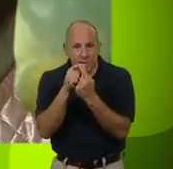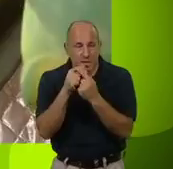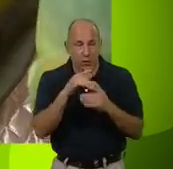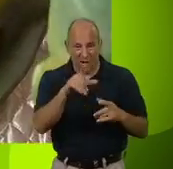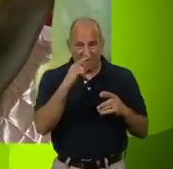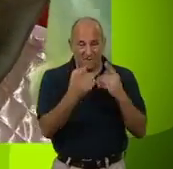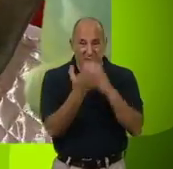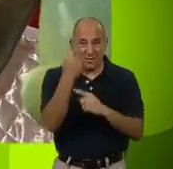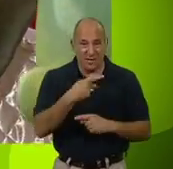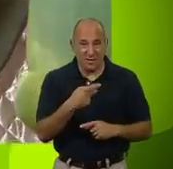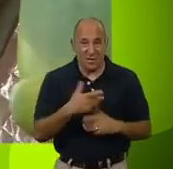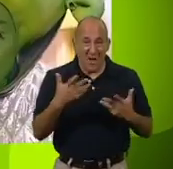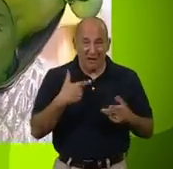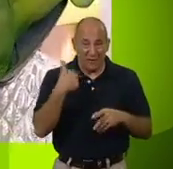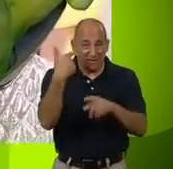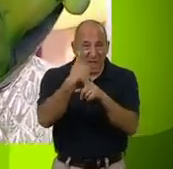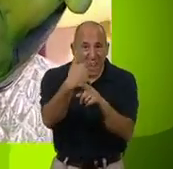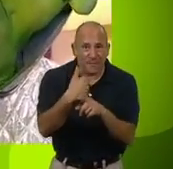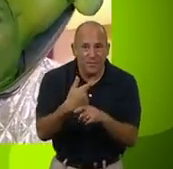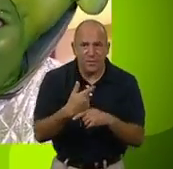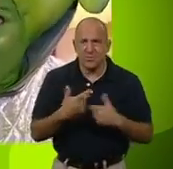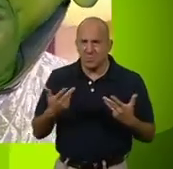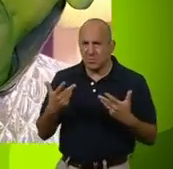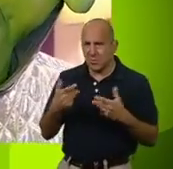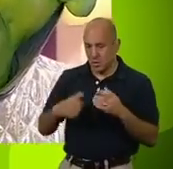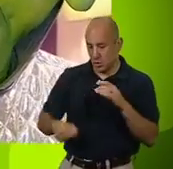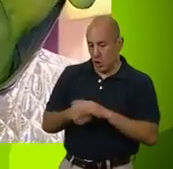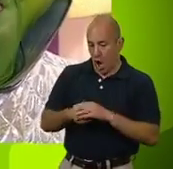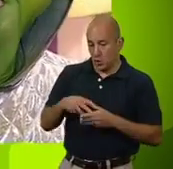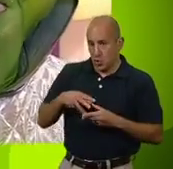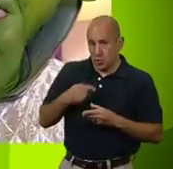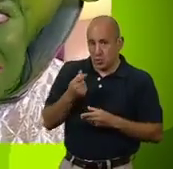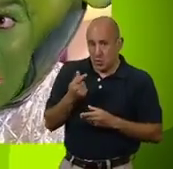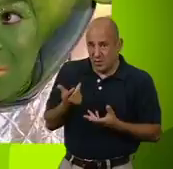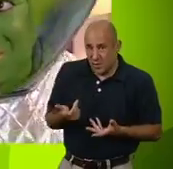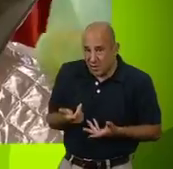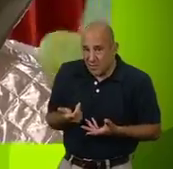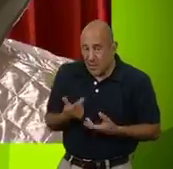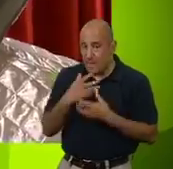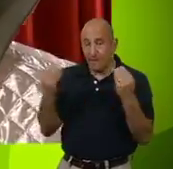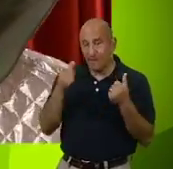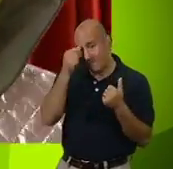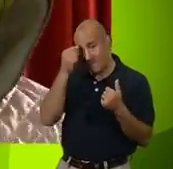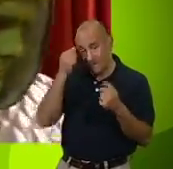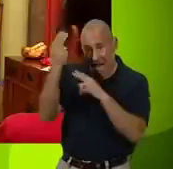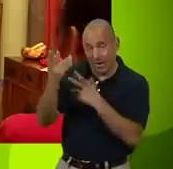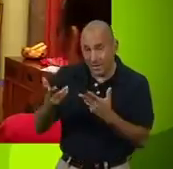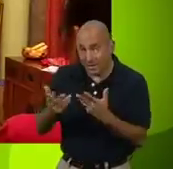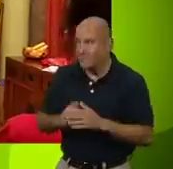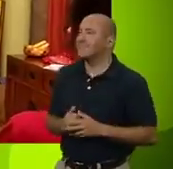found out, especially if we're being filmed. So? The teleporter will recharge in a while and we'll be gone. Oh.